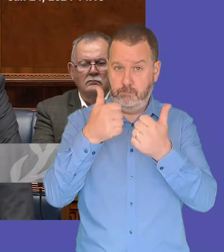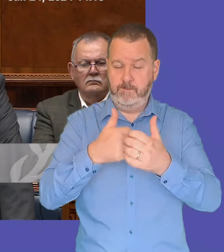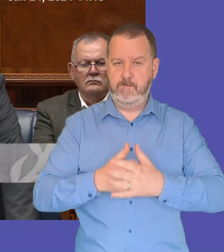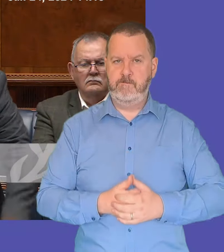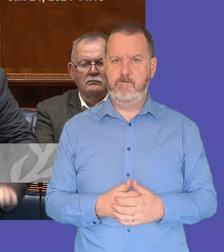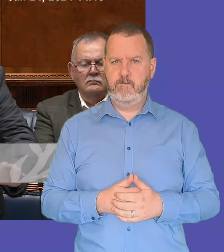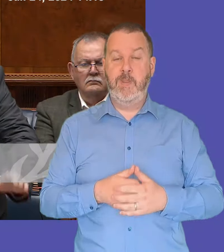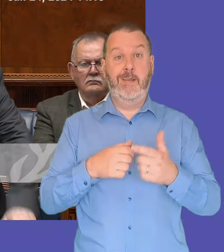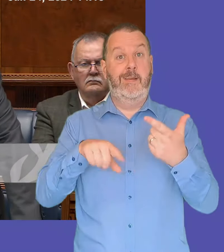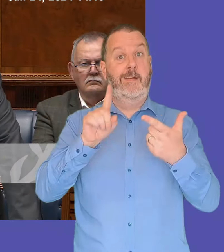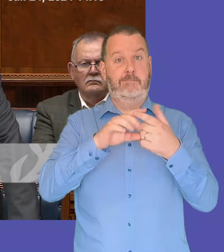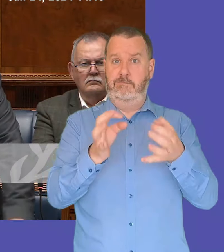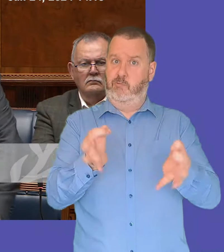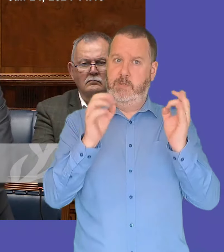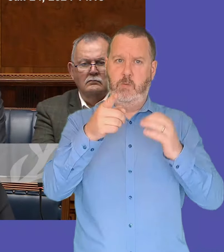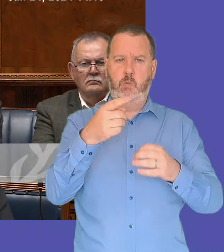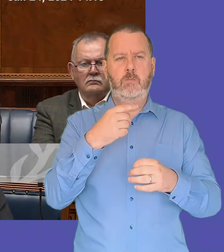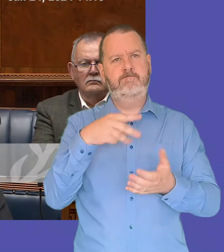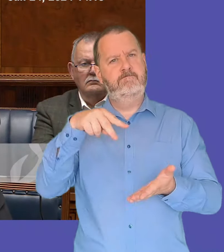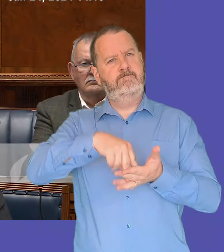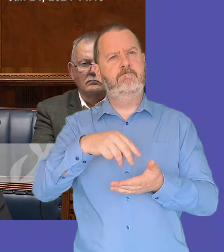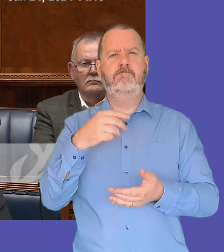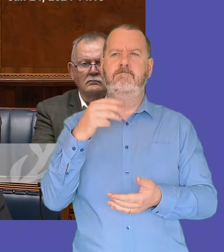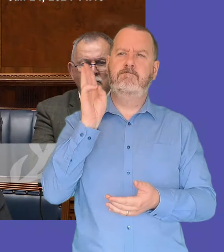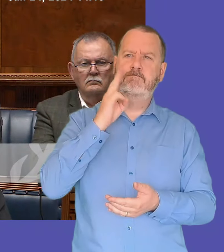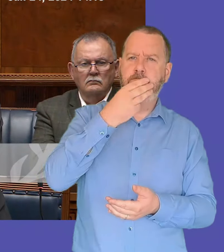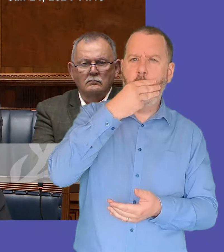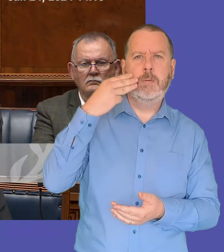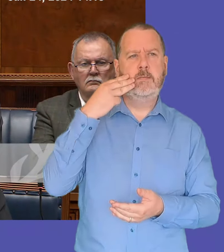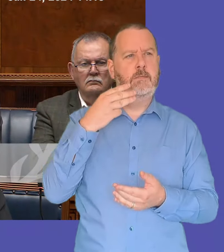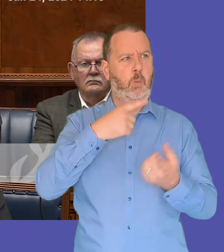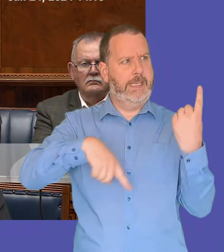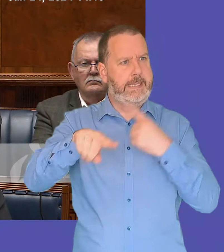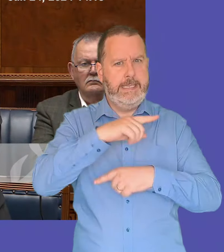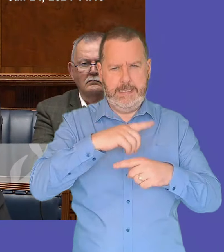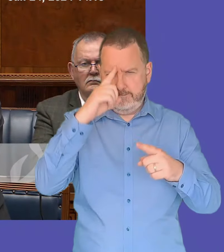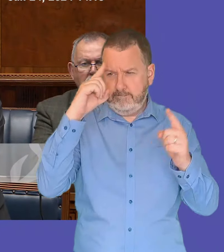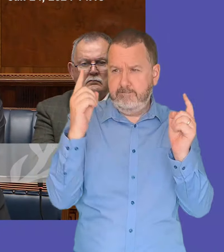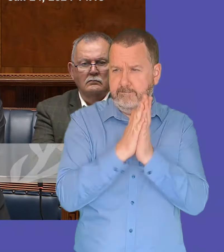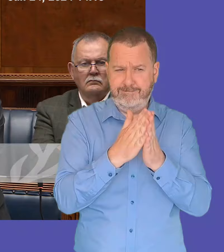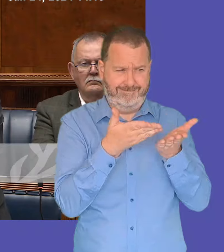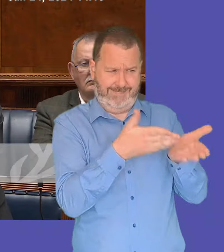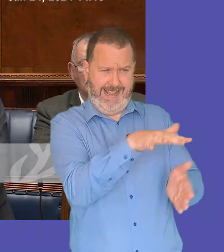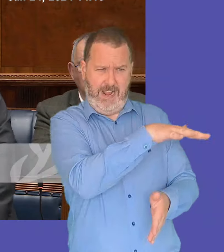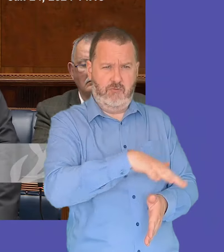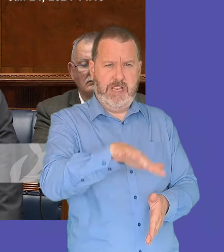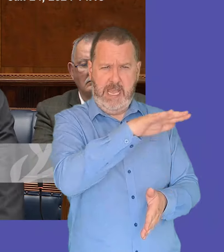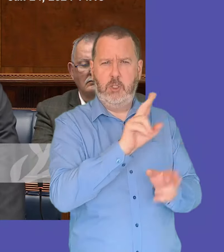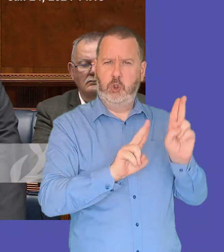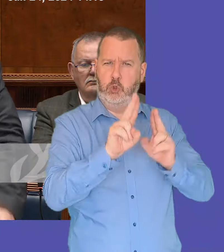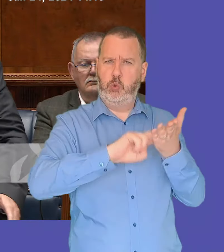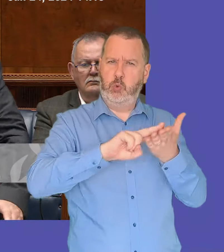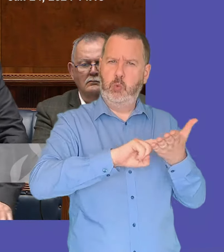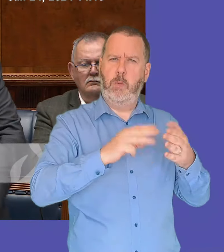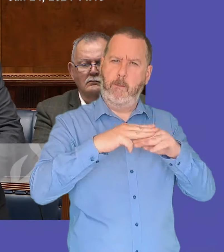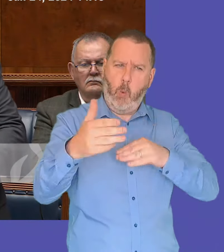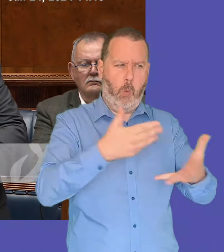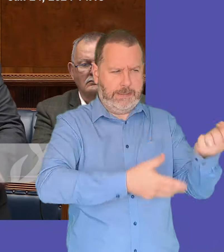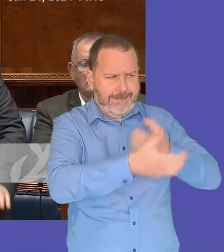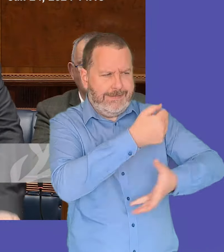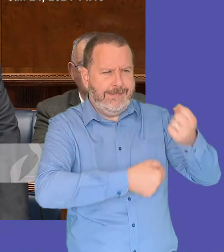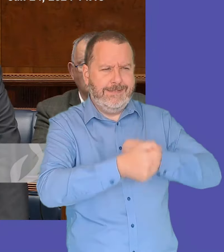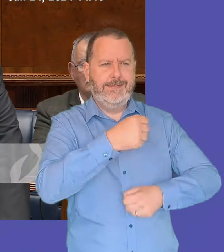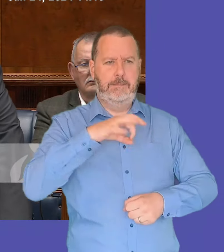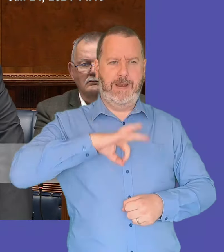minister for answer and i particularly welcome the commitment to build on the common ground we all share to realize the potential of the long cash site for the benefit of